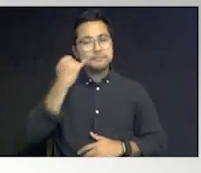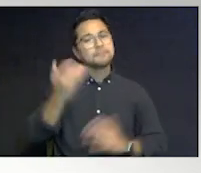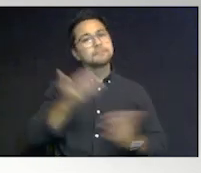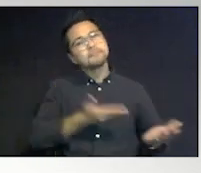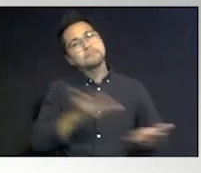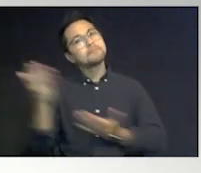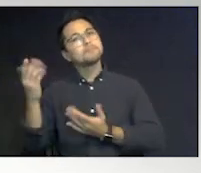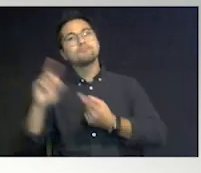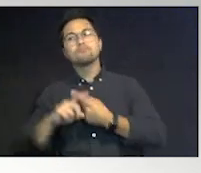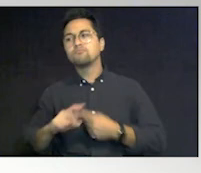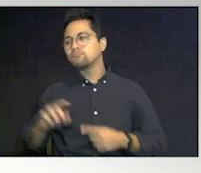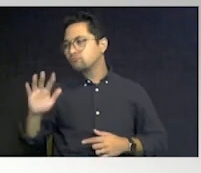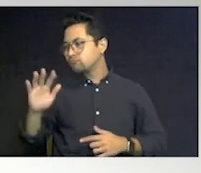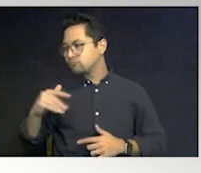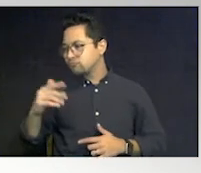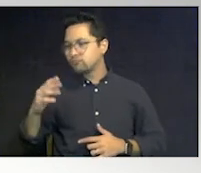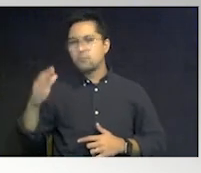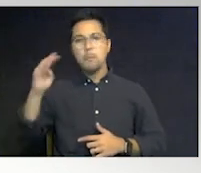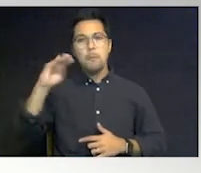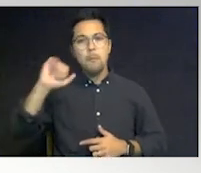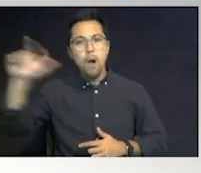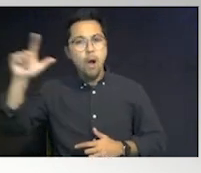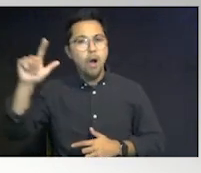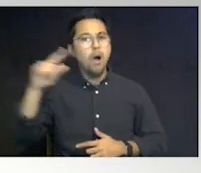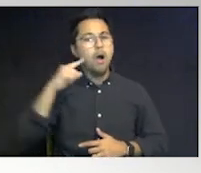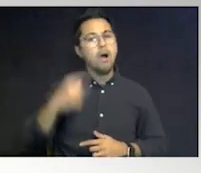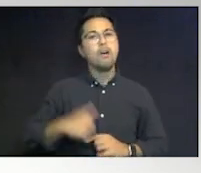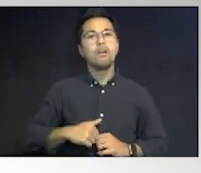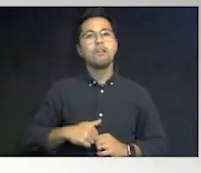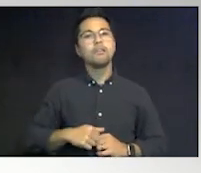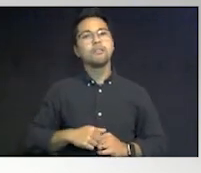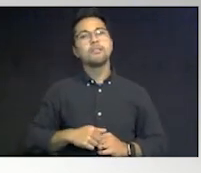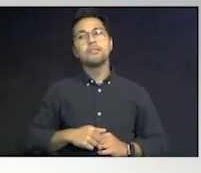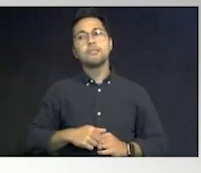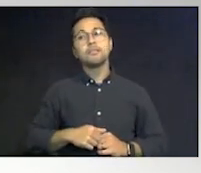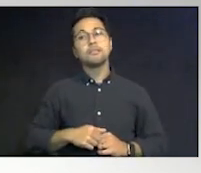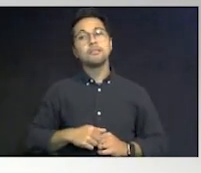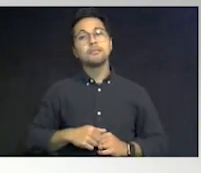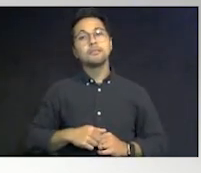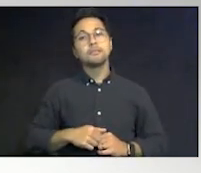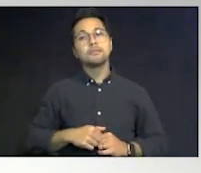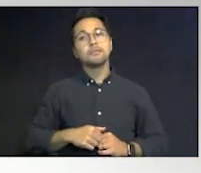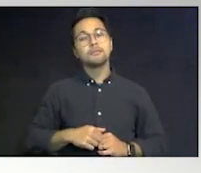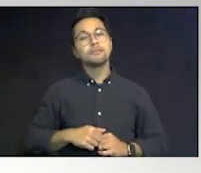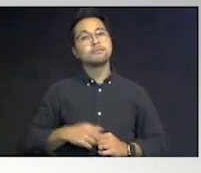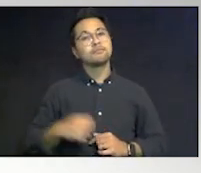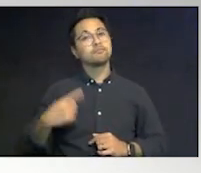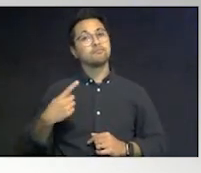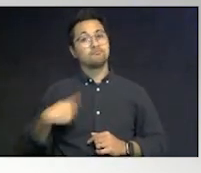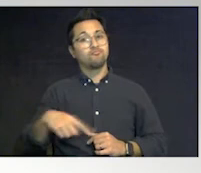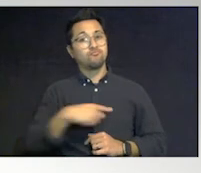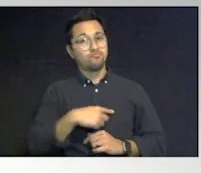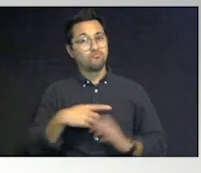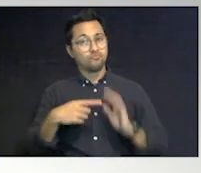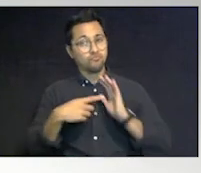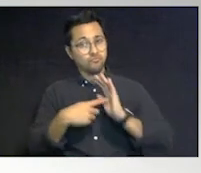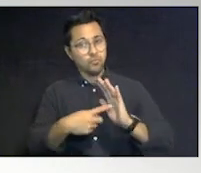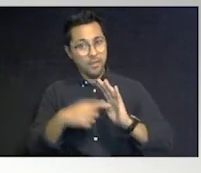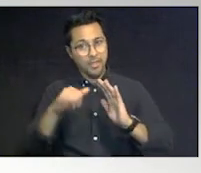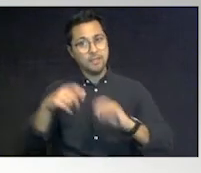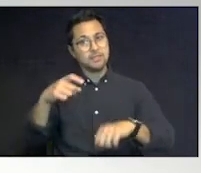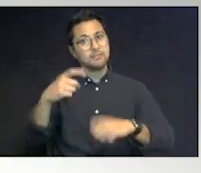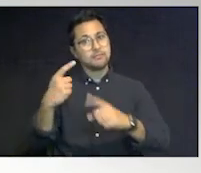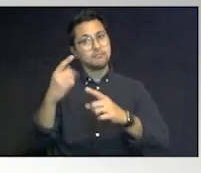to the, to the, to the mall, we're building that time for them to be able to be outside.